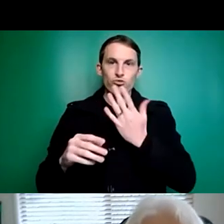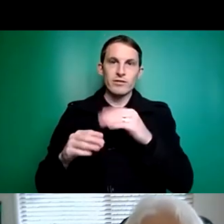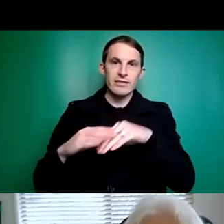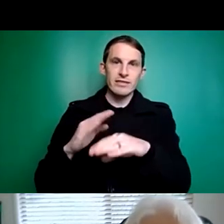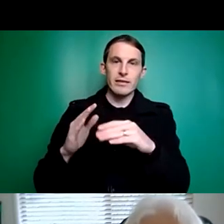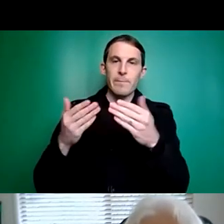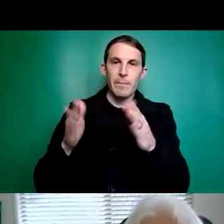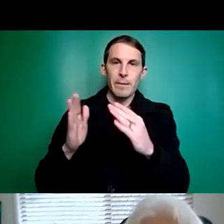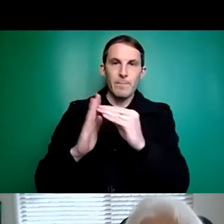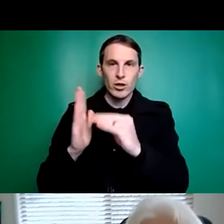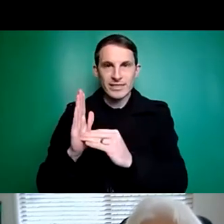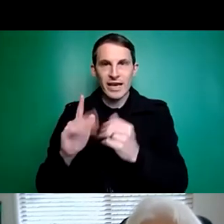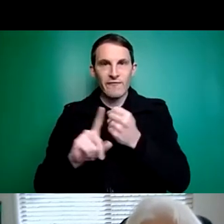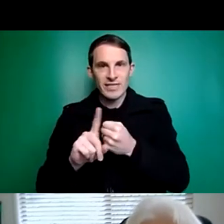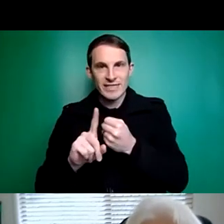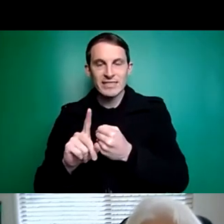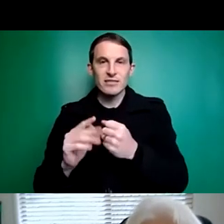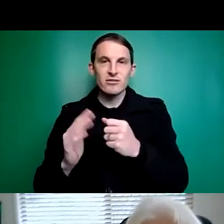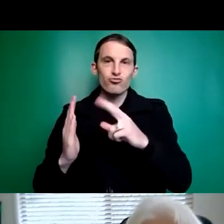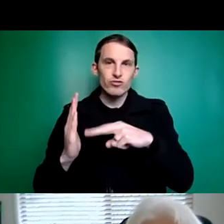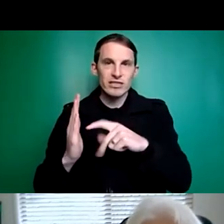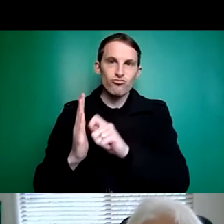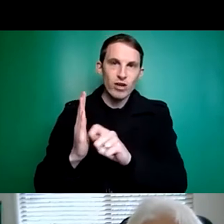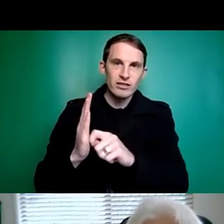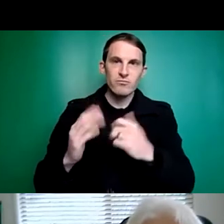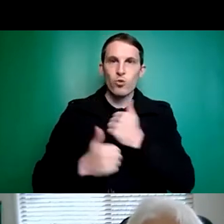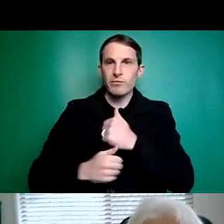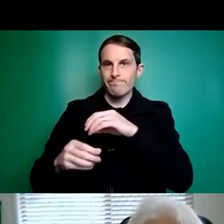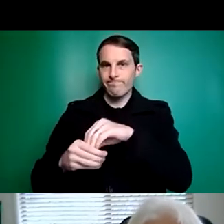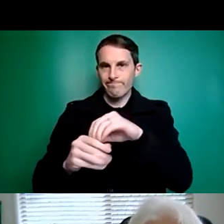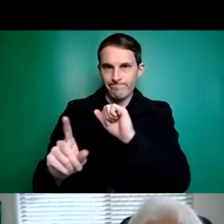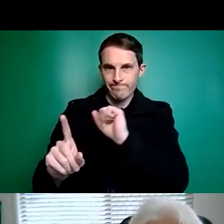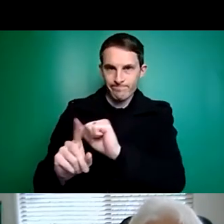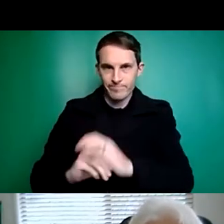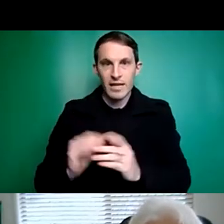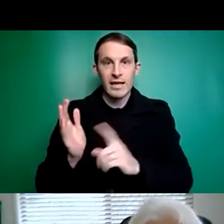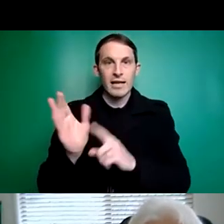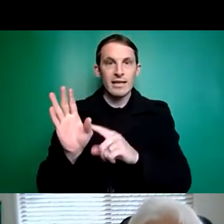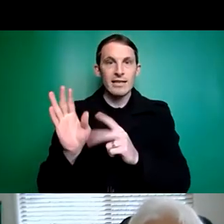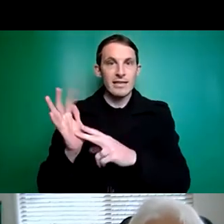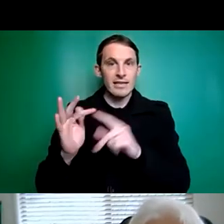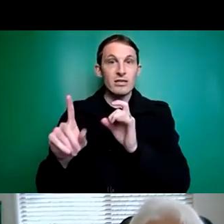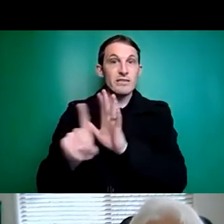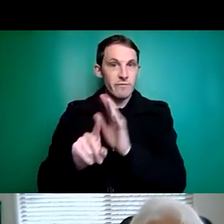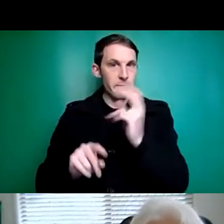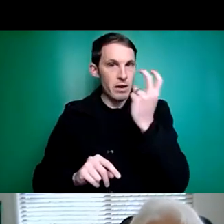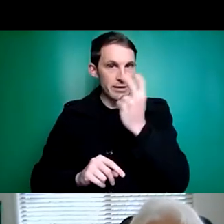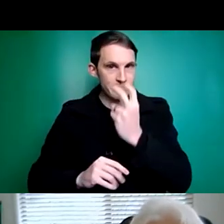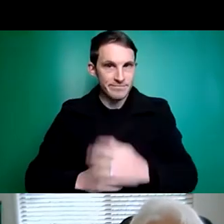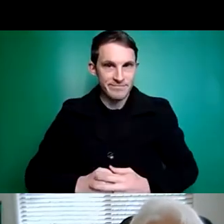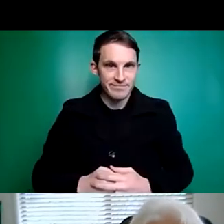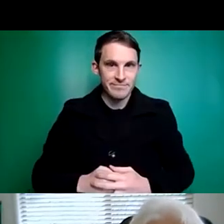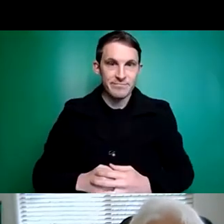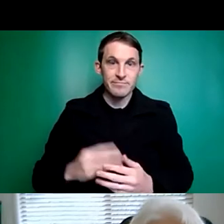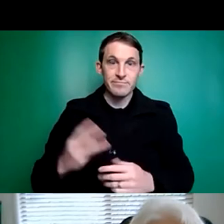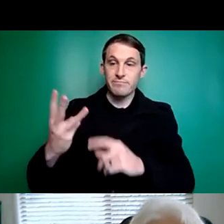advocacy, reading, writing and much more. And Lynn is also blind. Peter